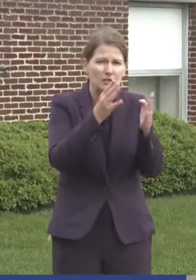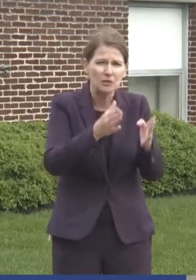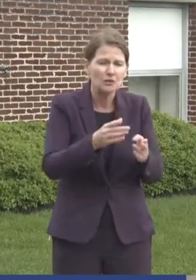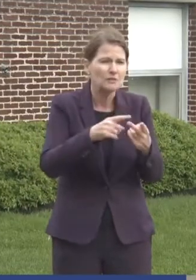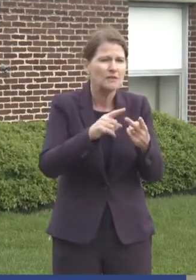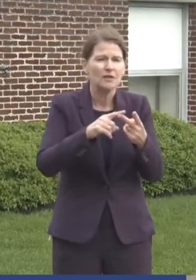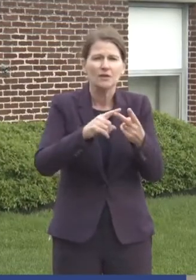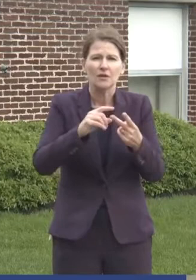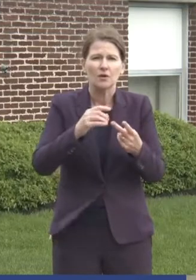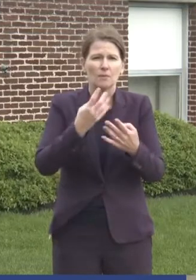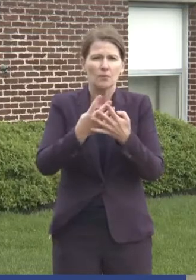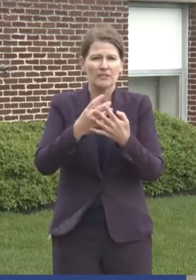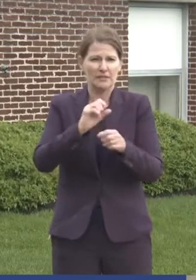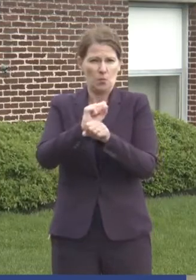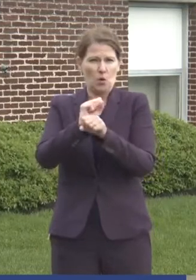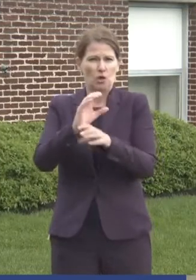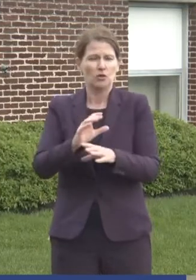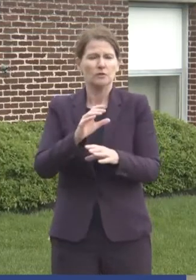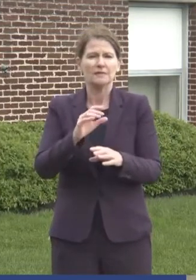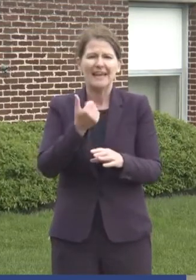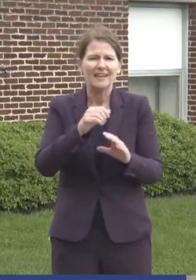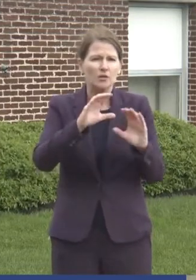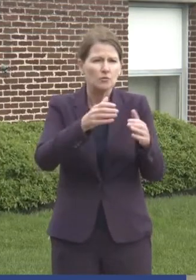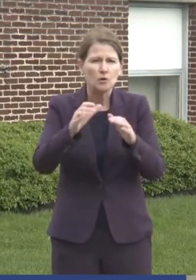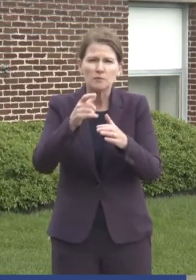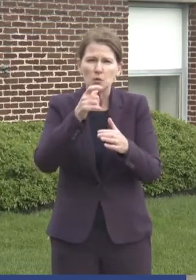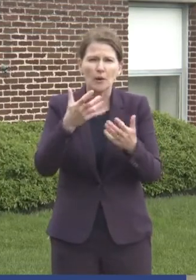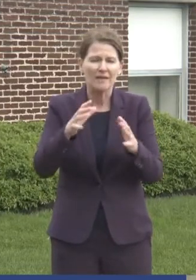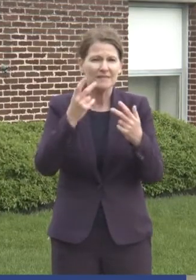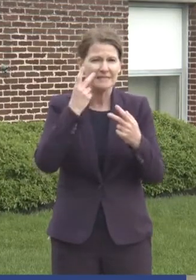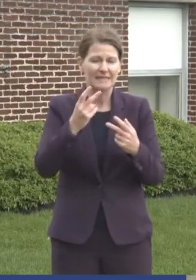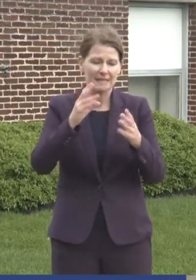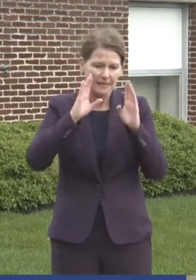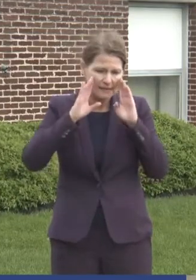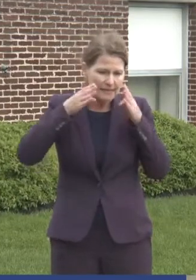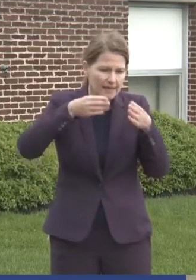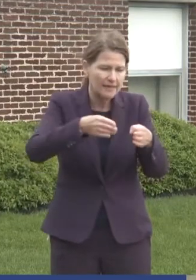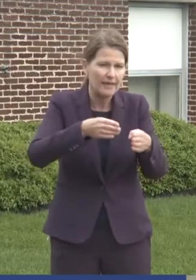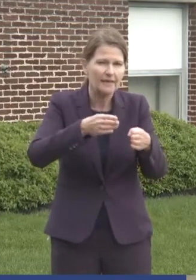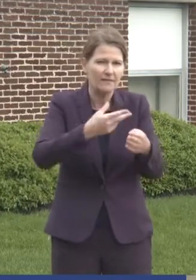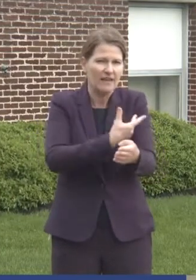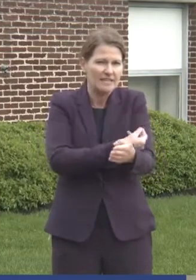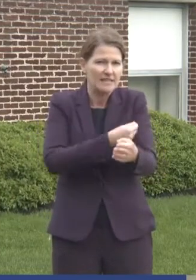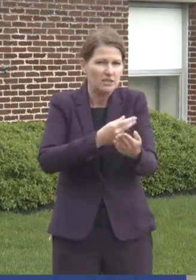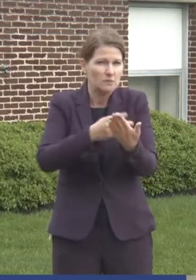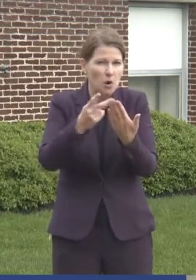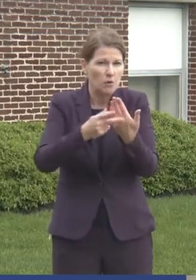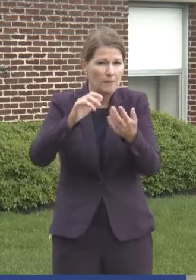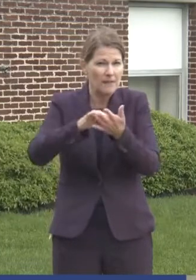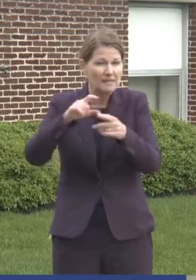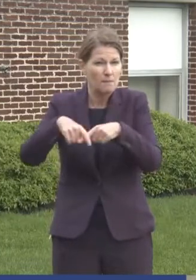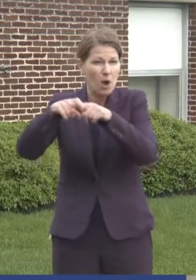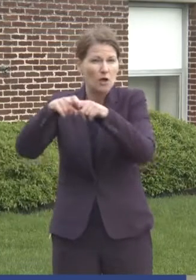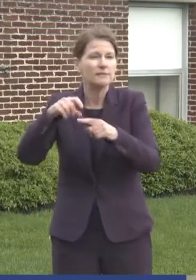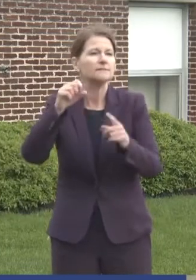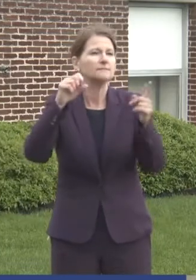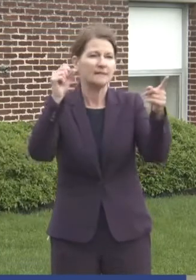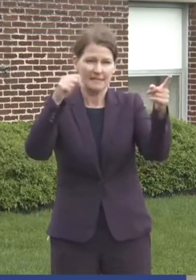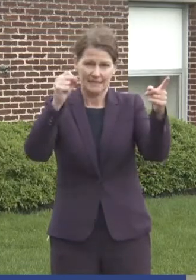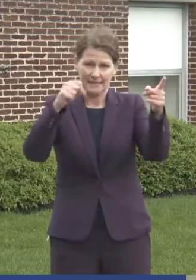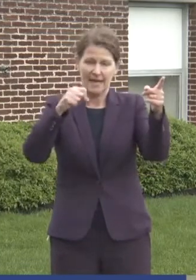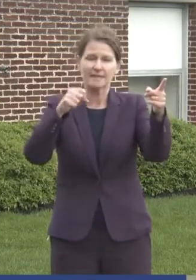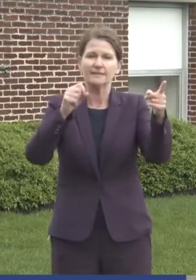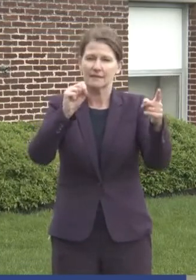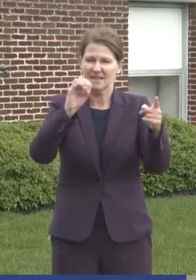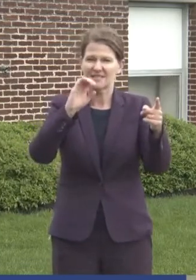officers or any groups that have actually seen a dedicated vaccination program that have been put on pause? Correct. The corrections officers